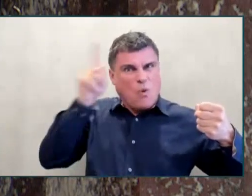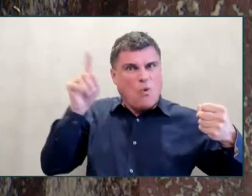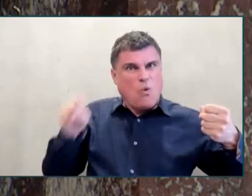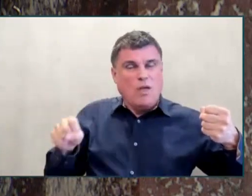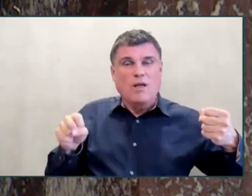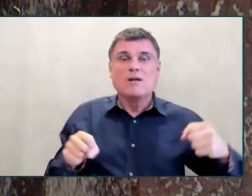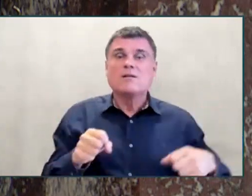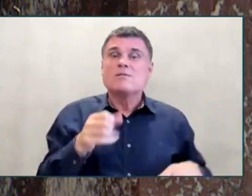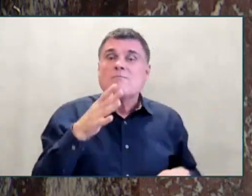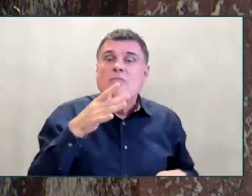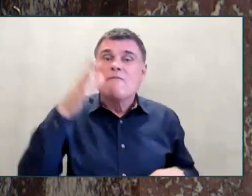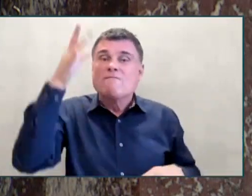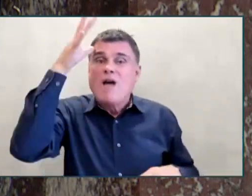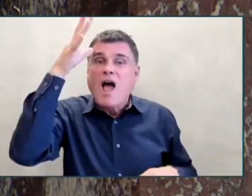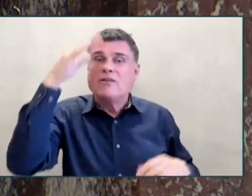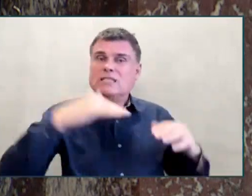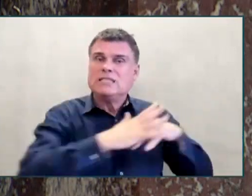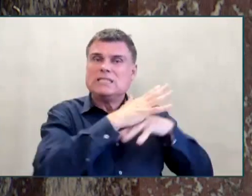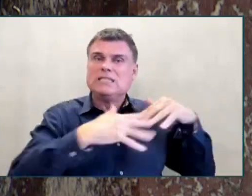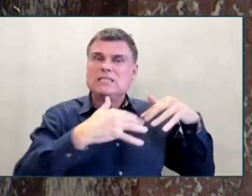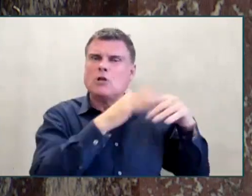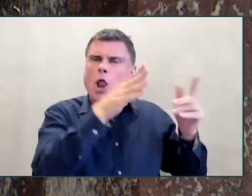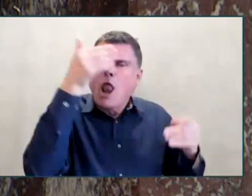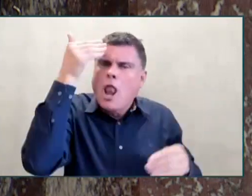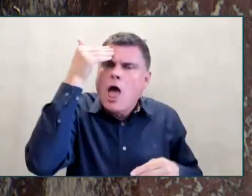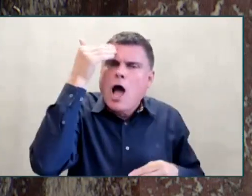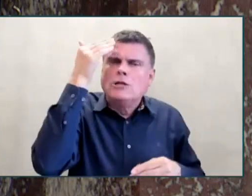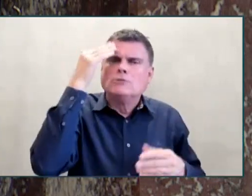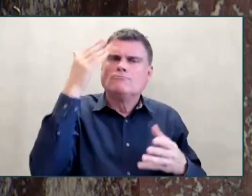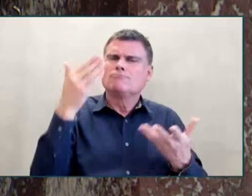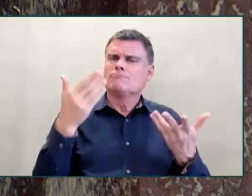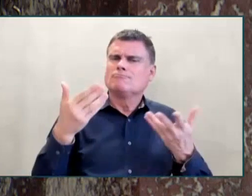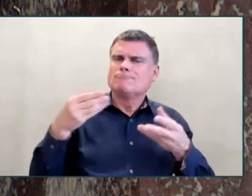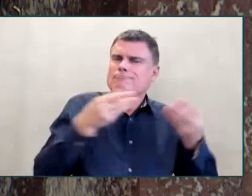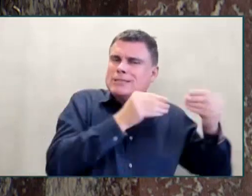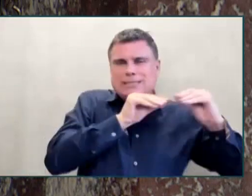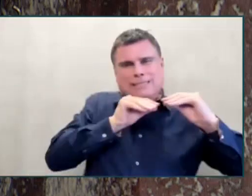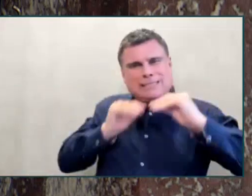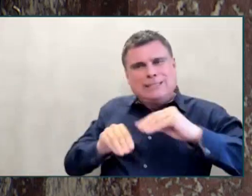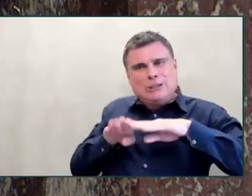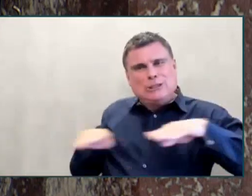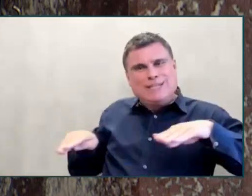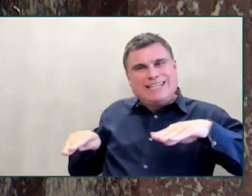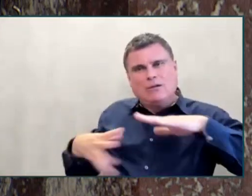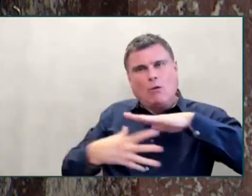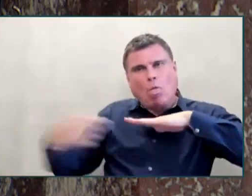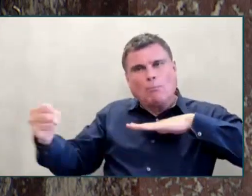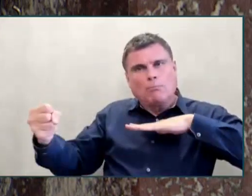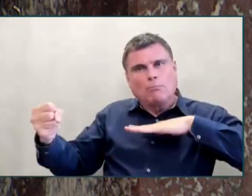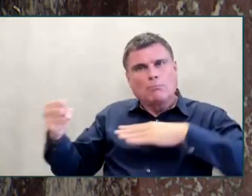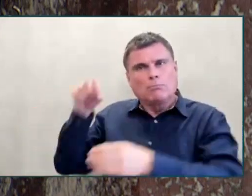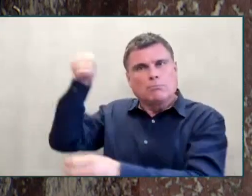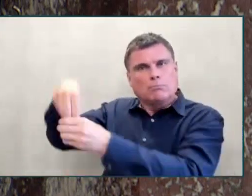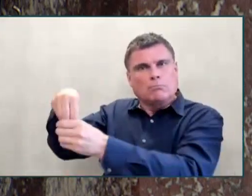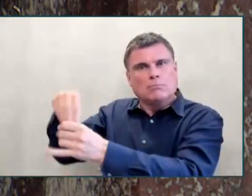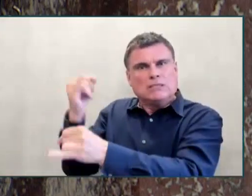And even as this institution changes and evolves in many wonderful ways, in fact,